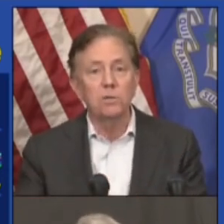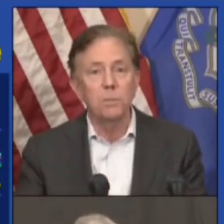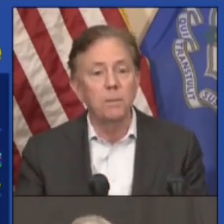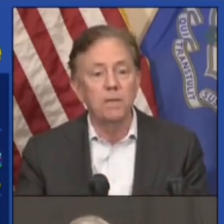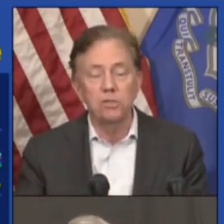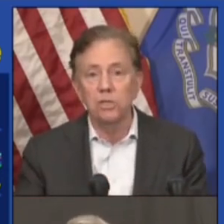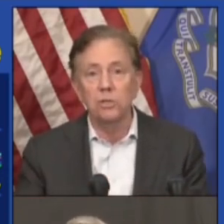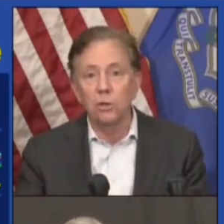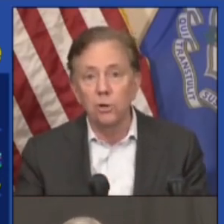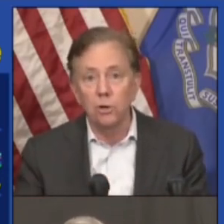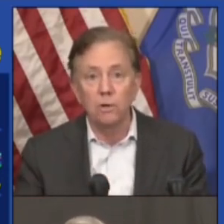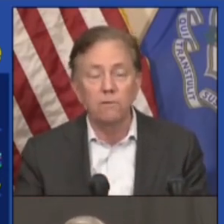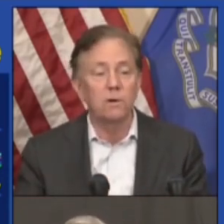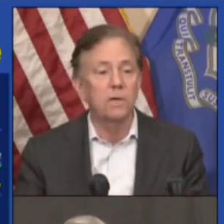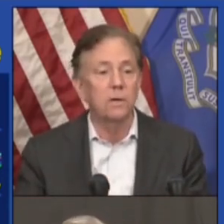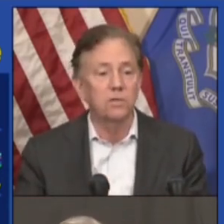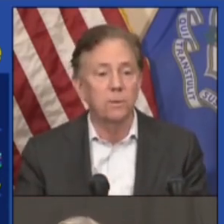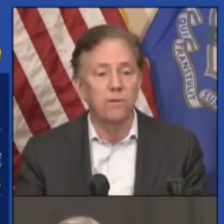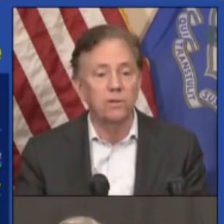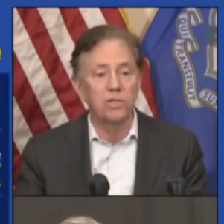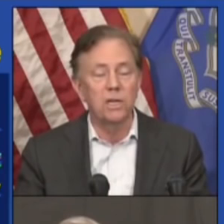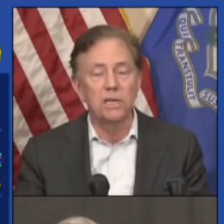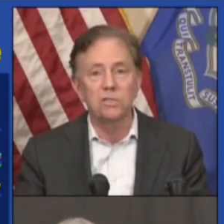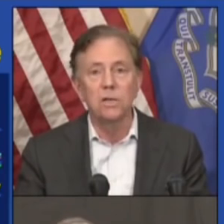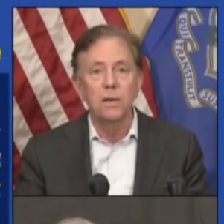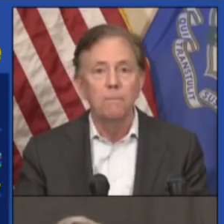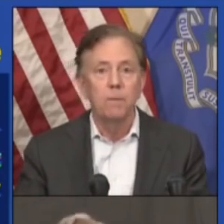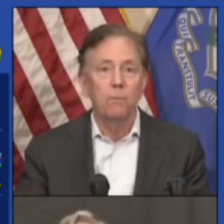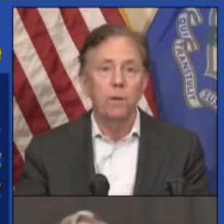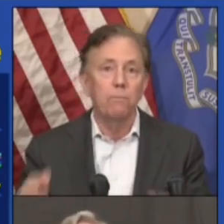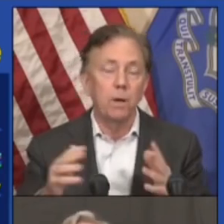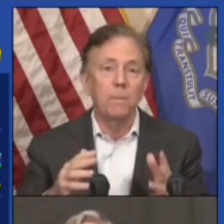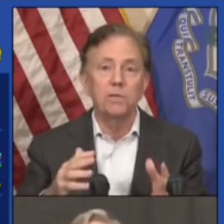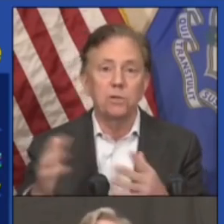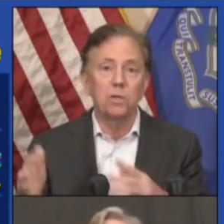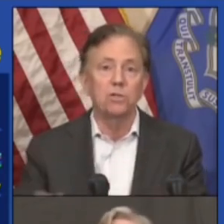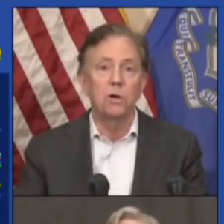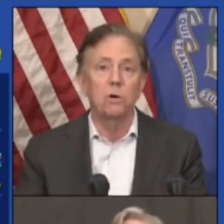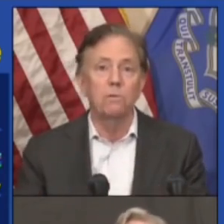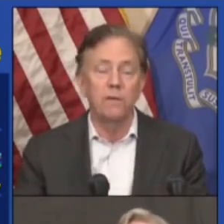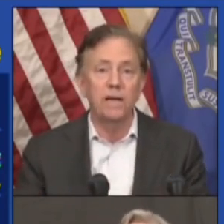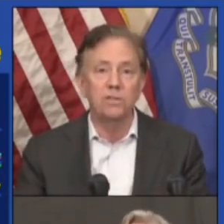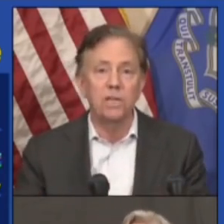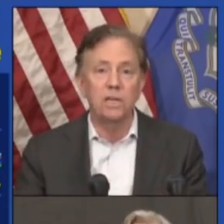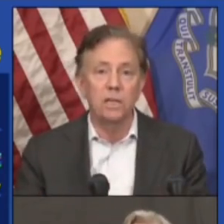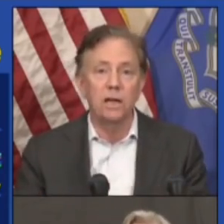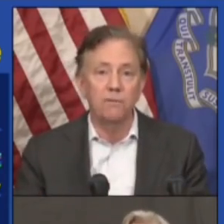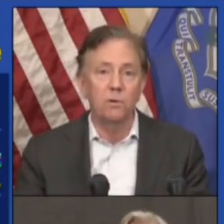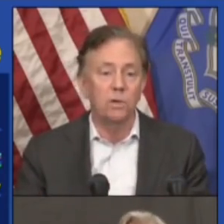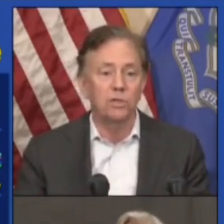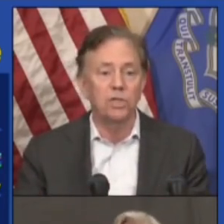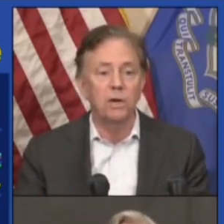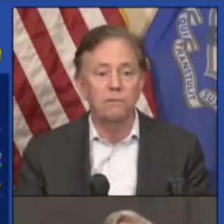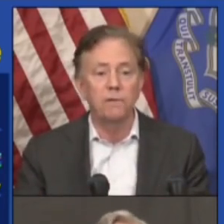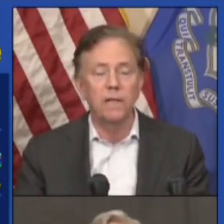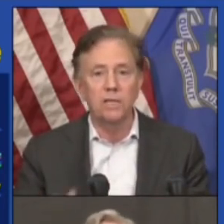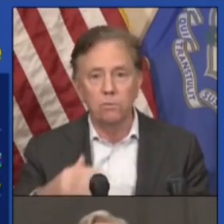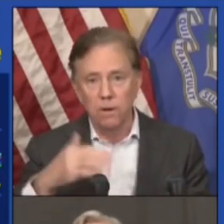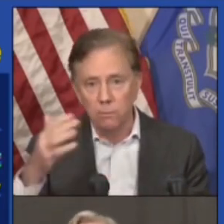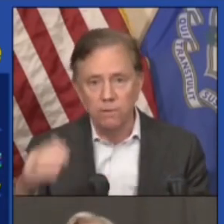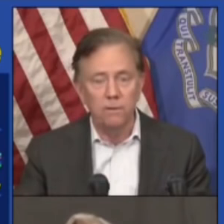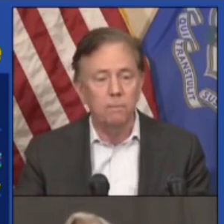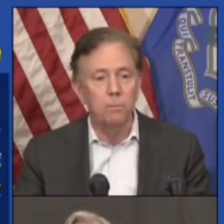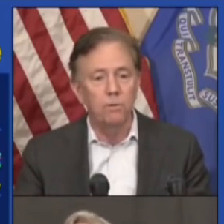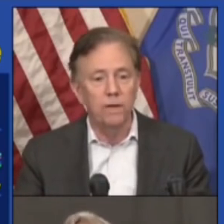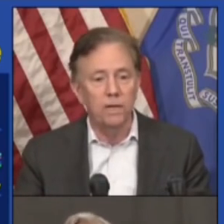In others, maybe it's just a third in some of our cities. And we want to make sure there's no vaccine left on the shelf. And